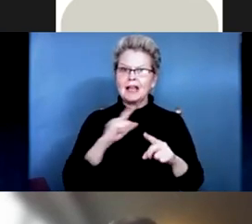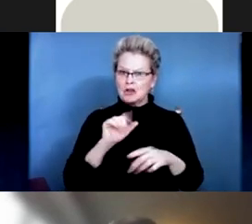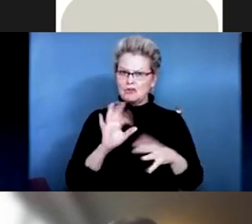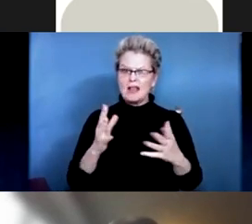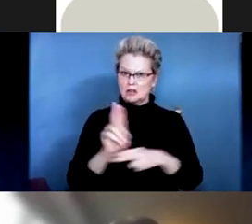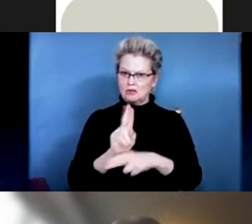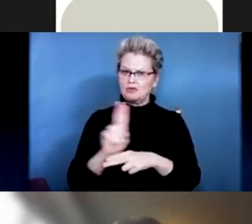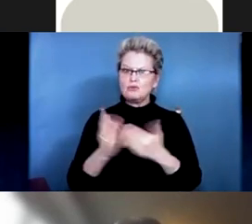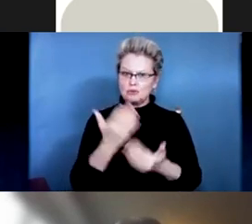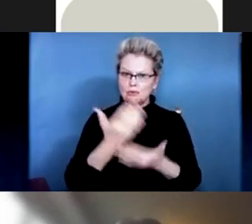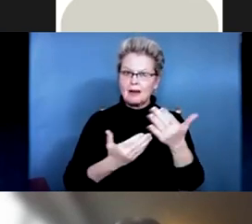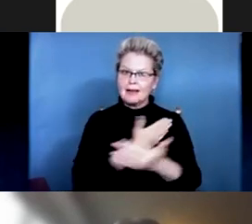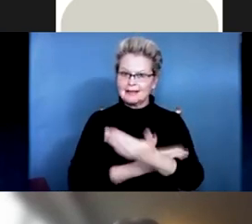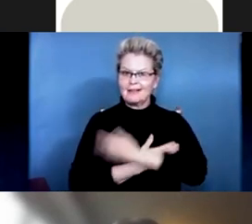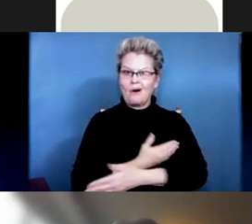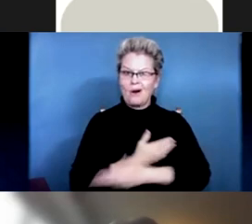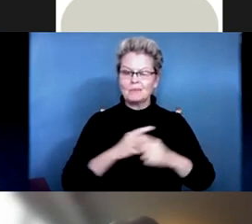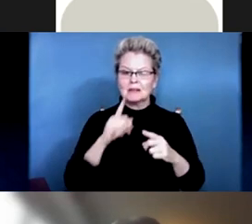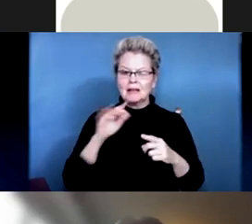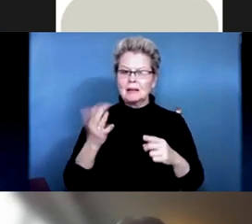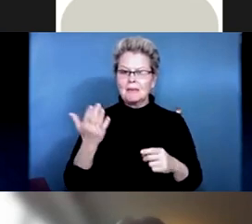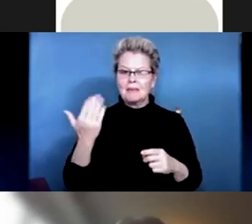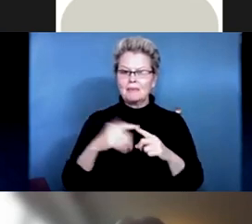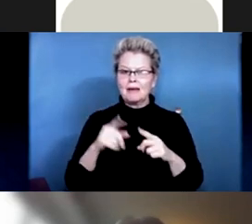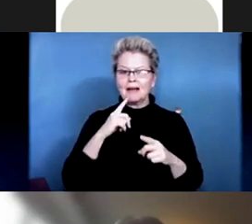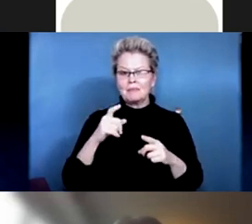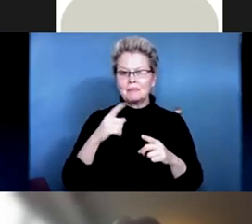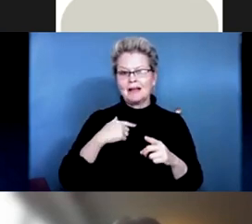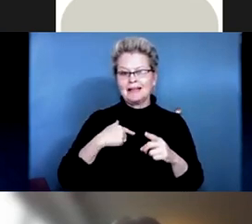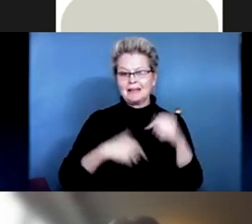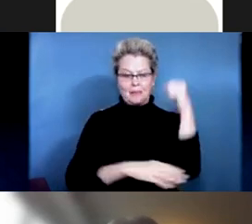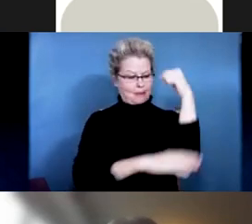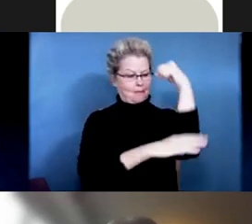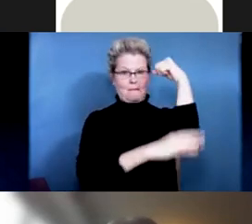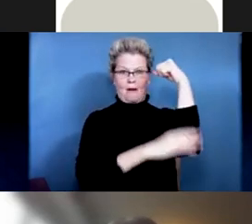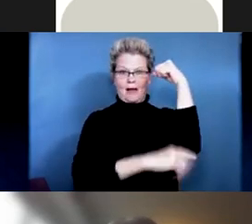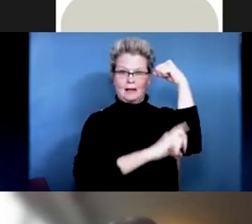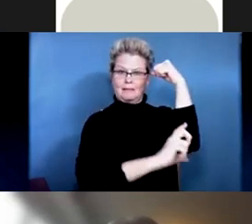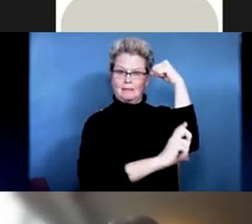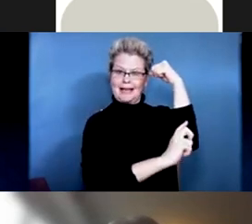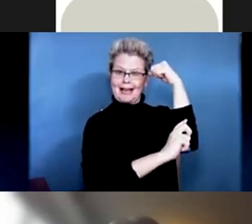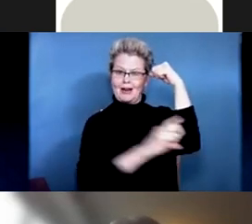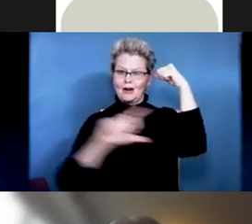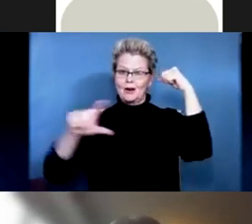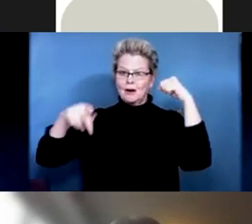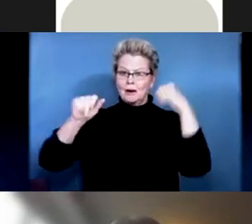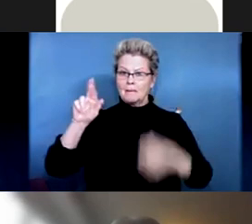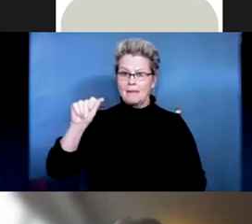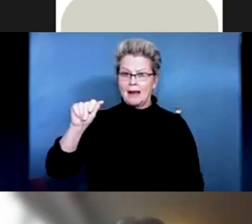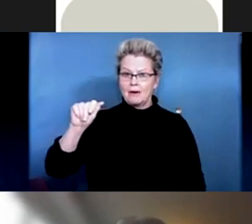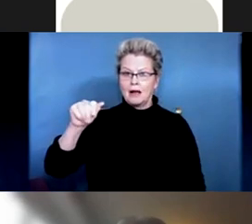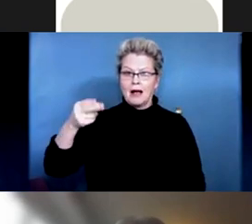injury is in the back, that's by definition paraplegia. And again, that's high paraplegia, low paraplegia.